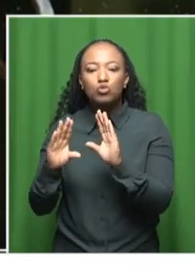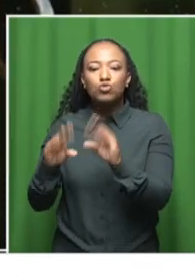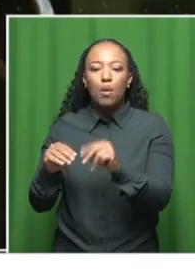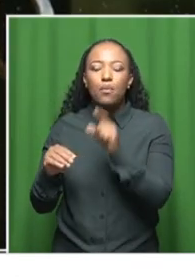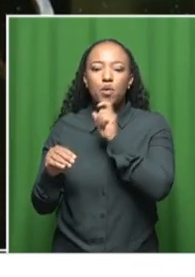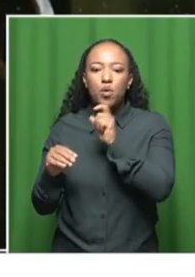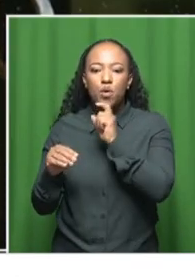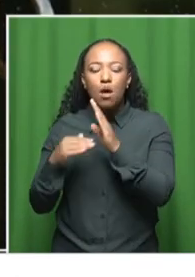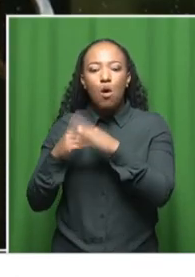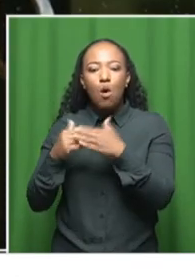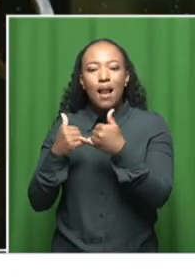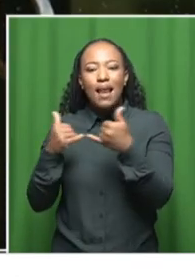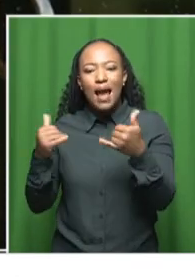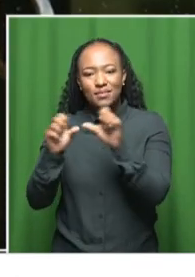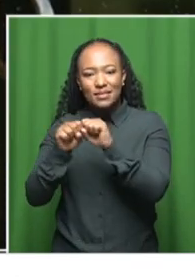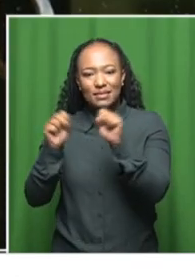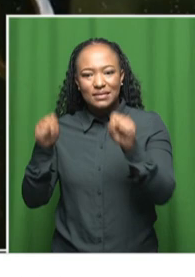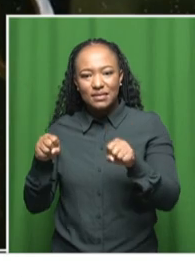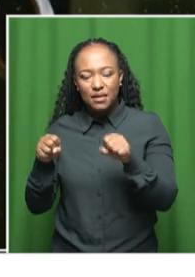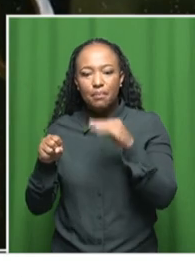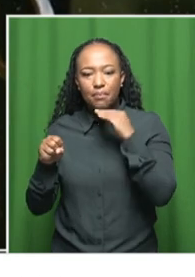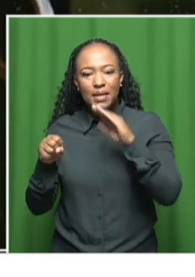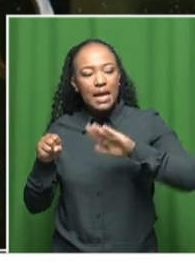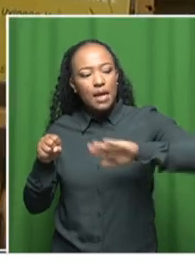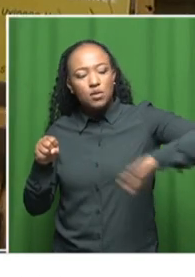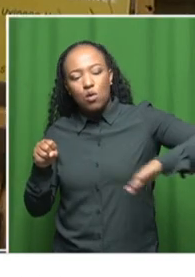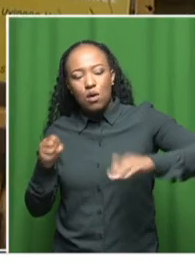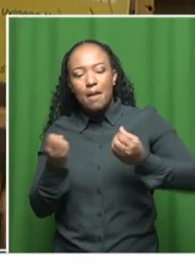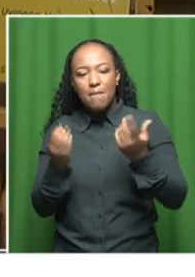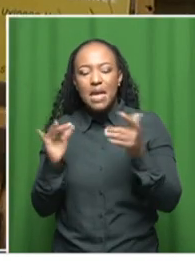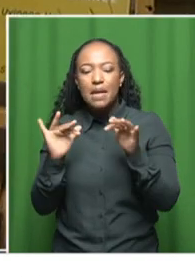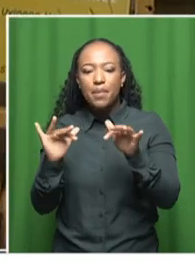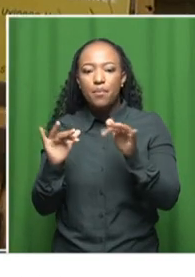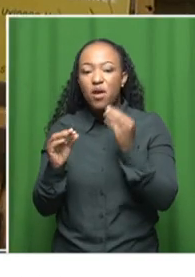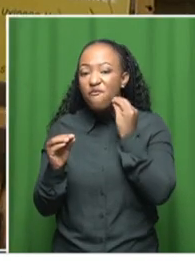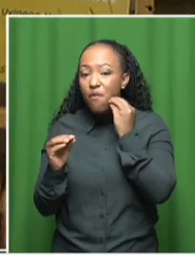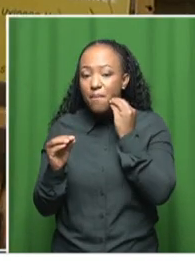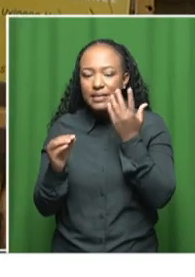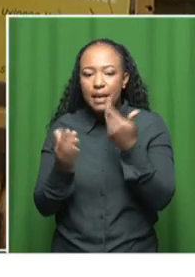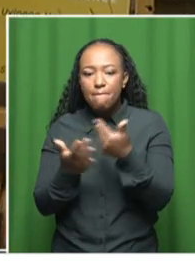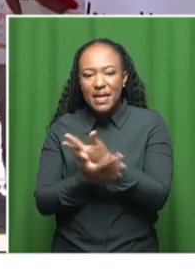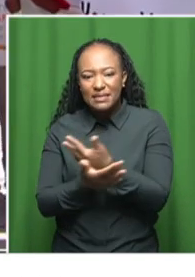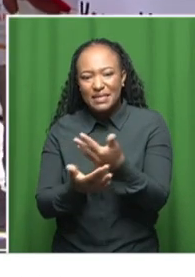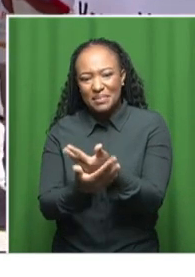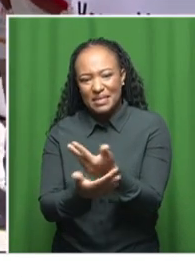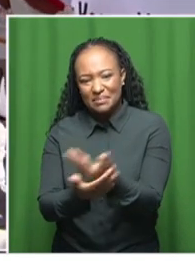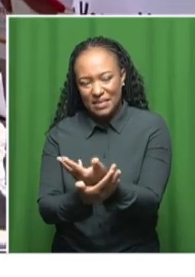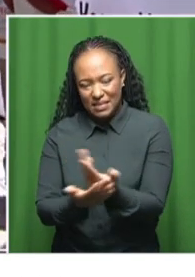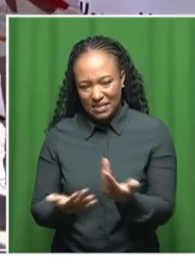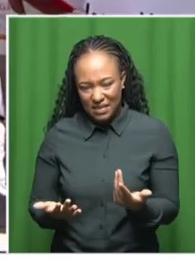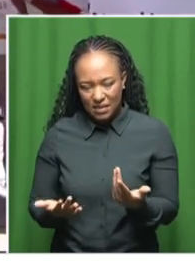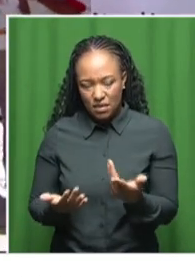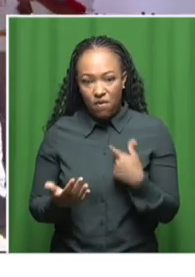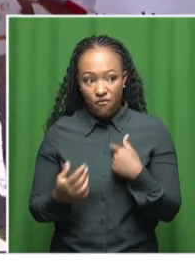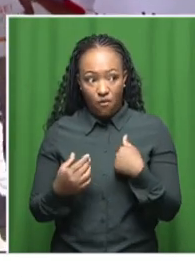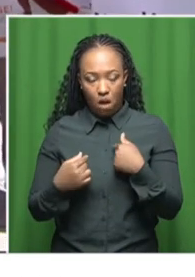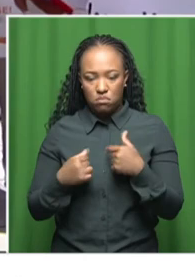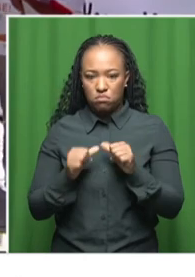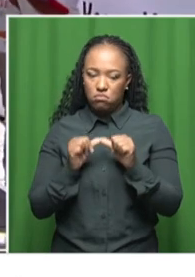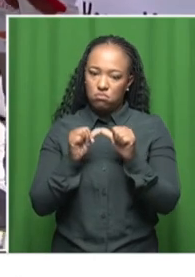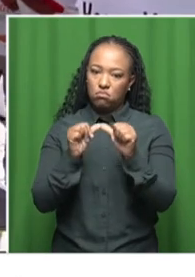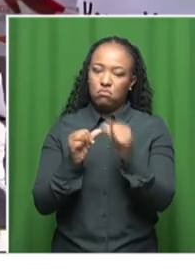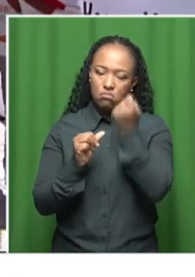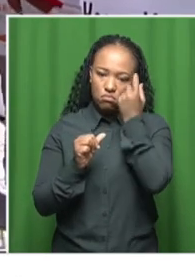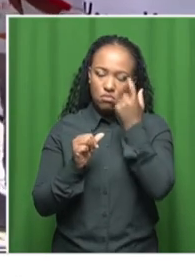the virtual system because it excludes a lot of people and the information that's been missed. So for us to be able to continue and understand